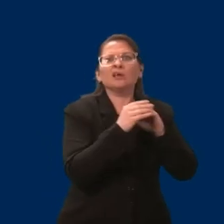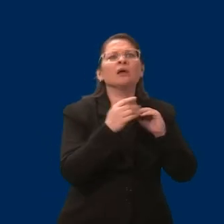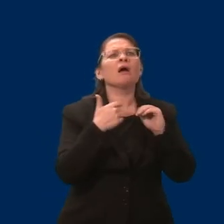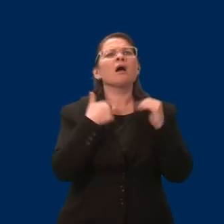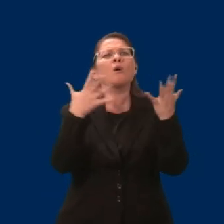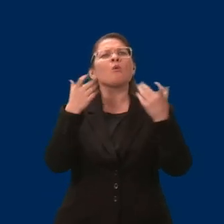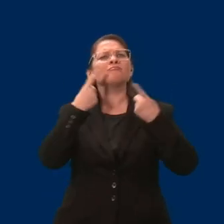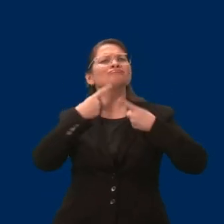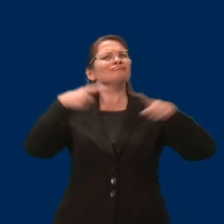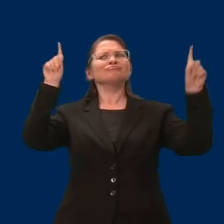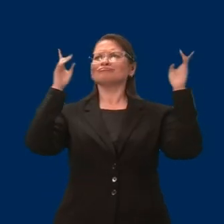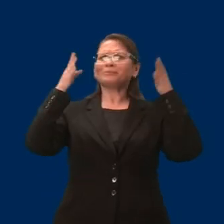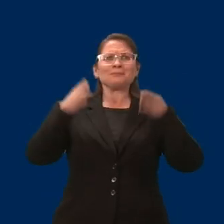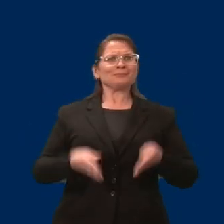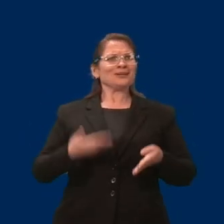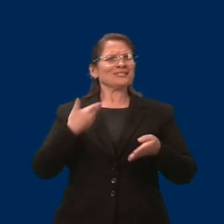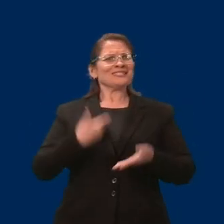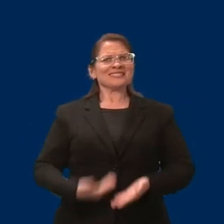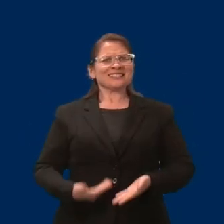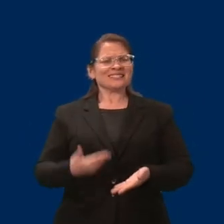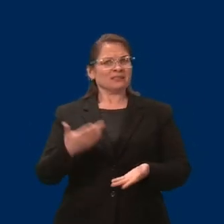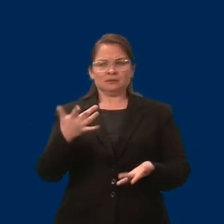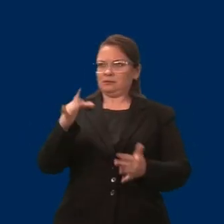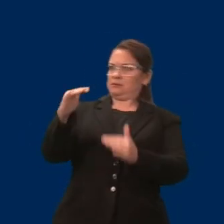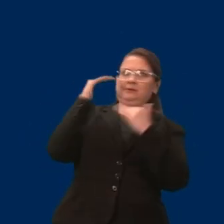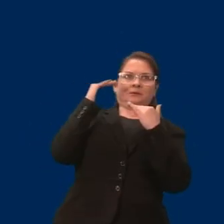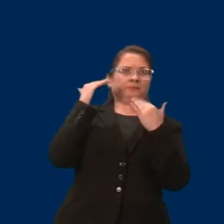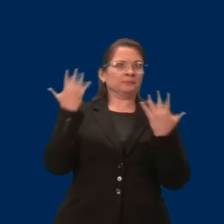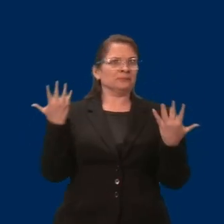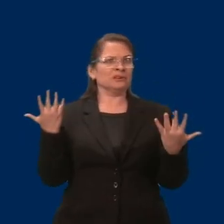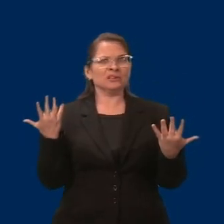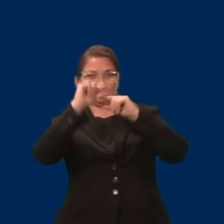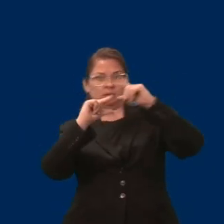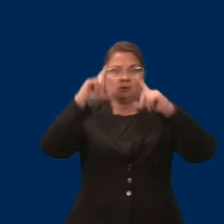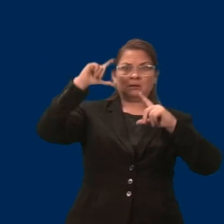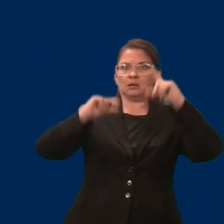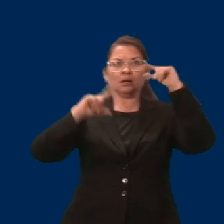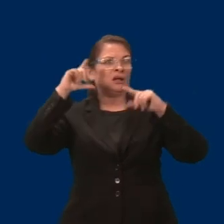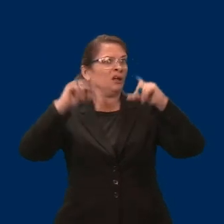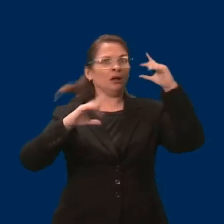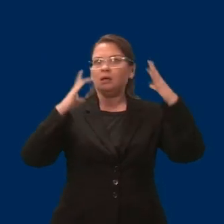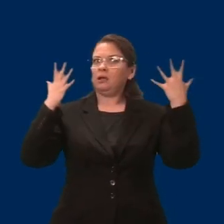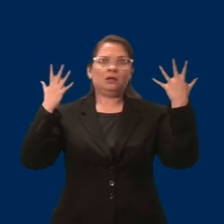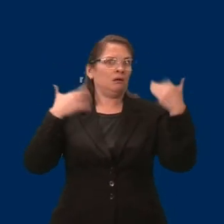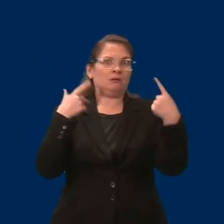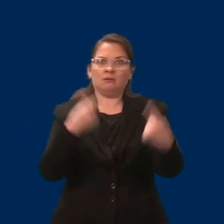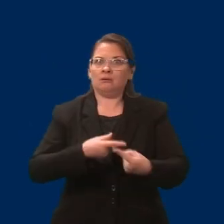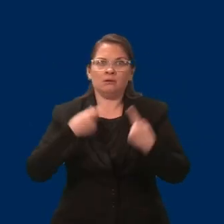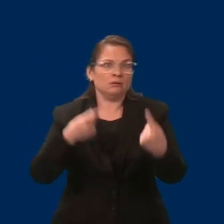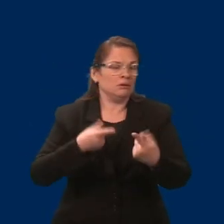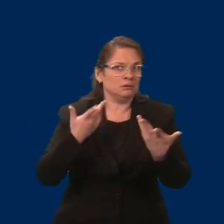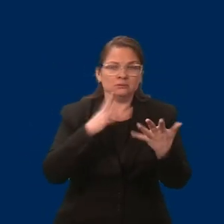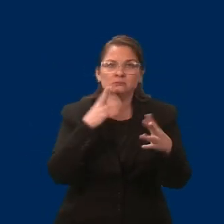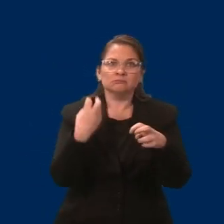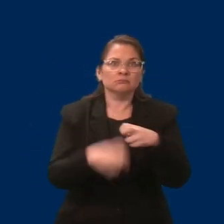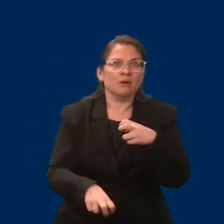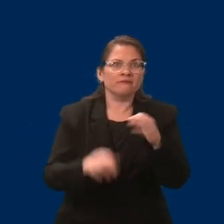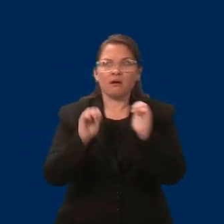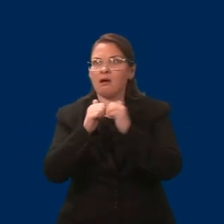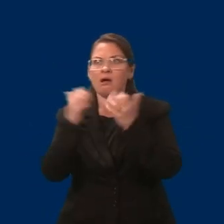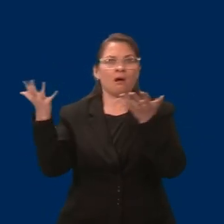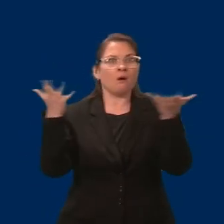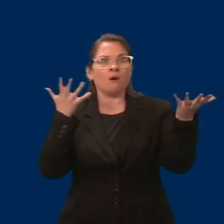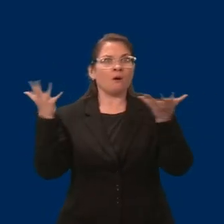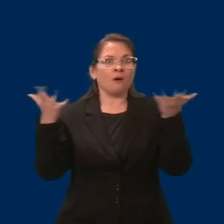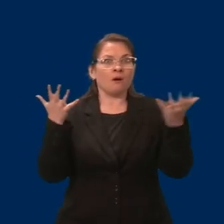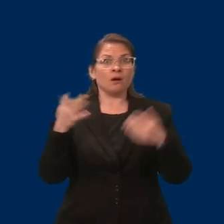Right now, we're limited with a $20,000 asset limit. With $20,000 and with the job